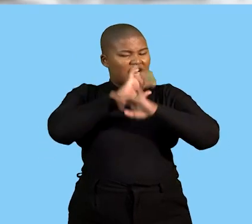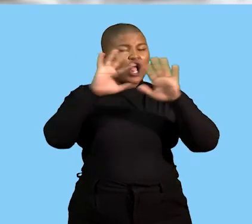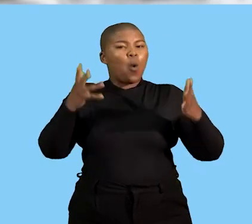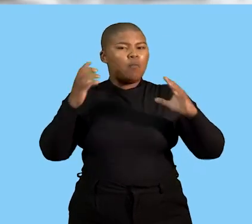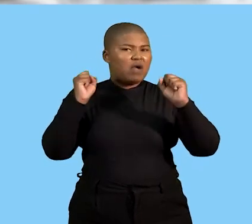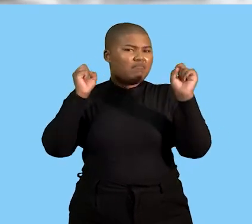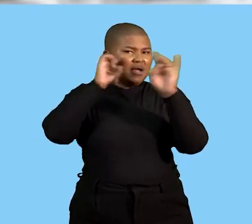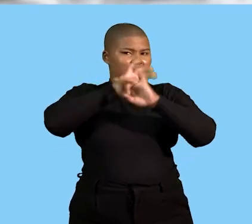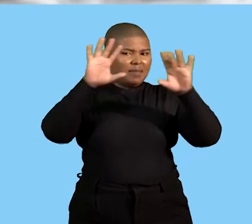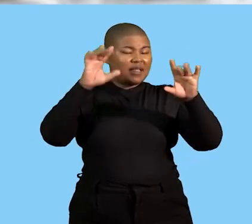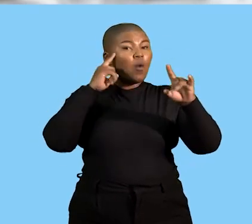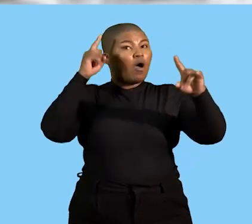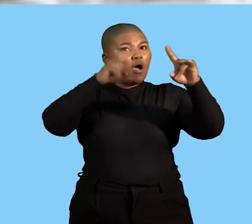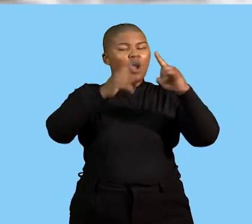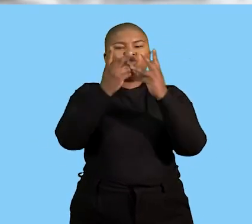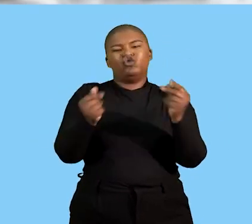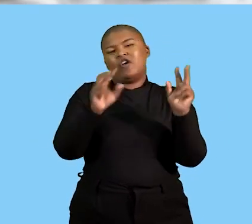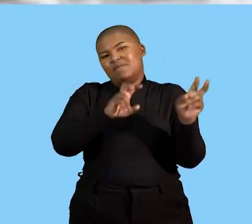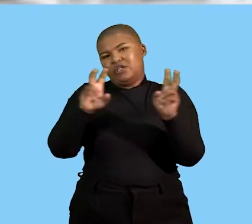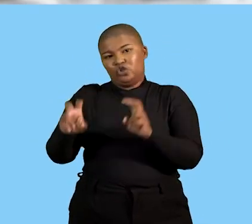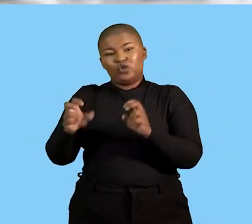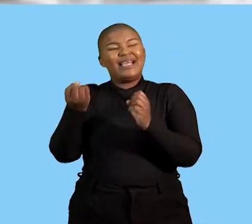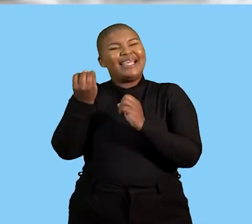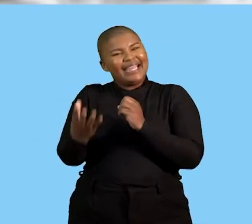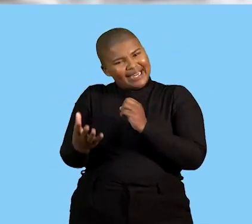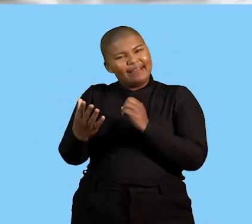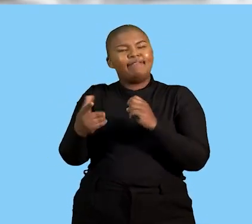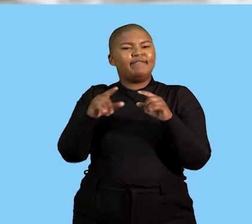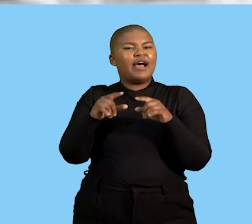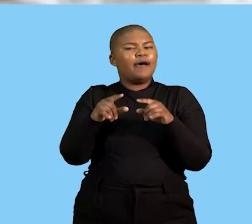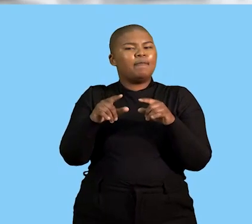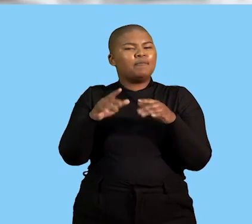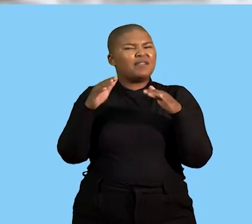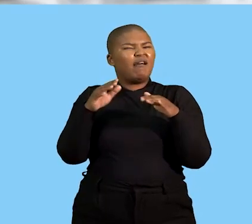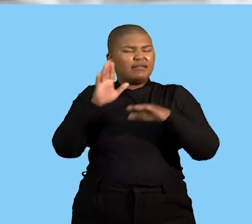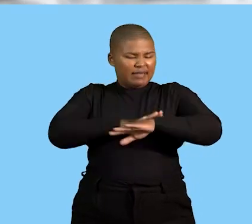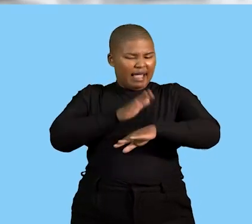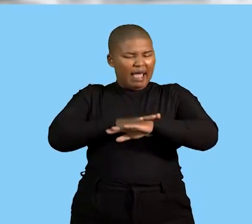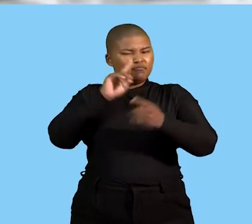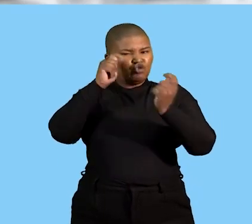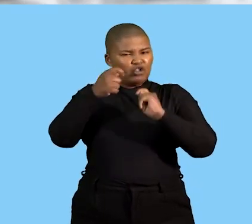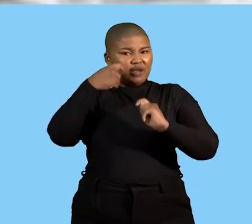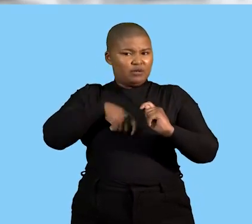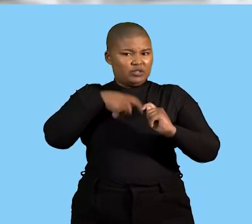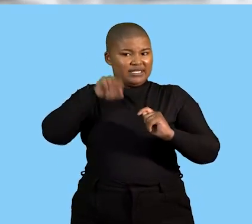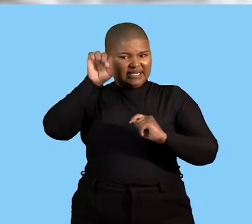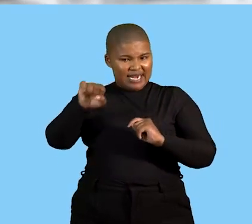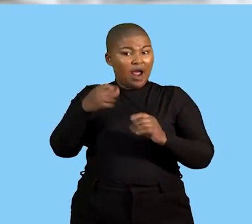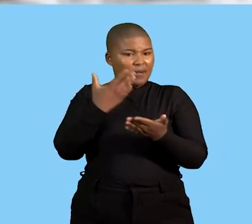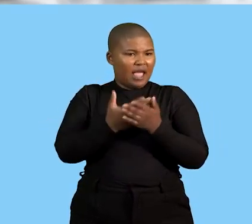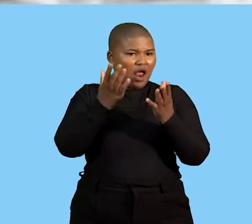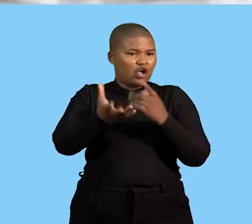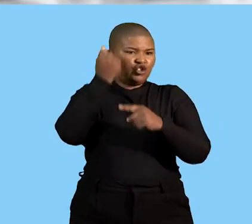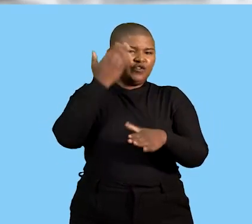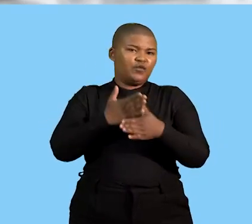clear so that they understand that the aims to solve the matter and give them a deadline to change their difficult personality in order for